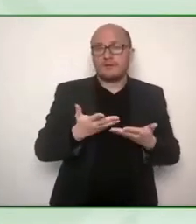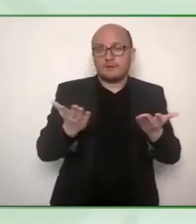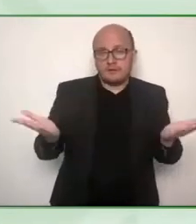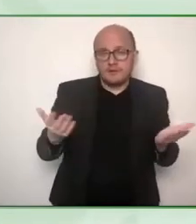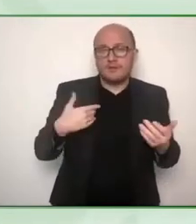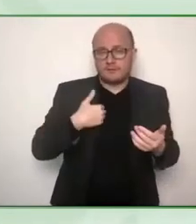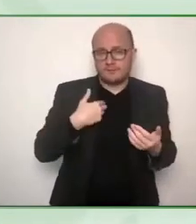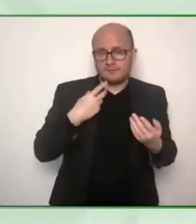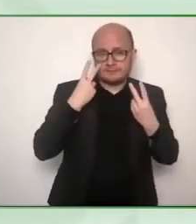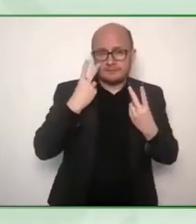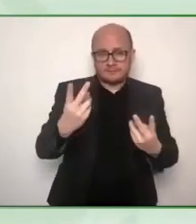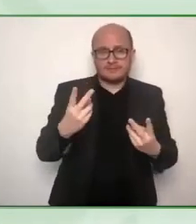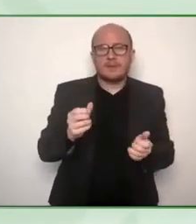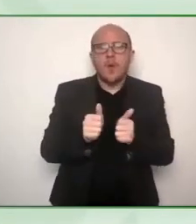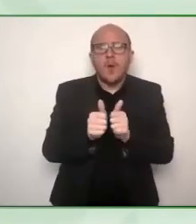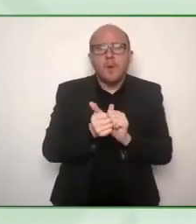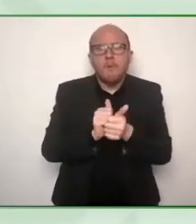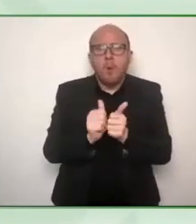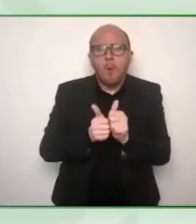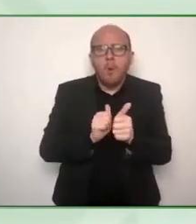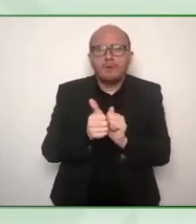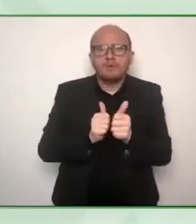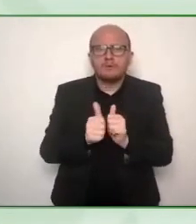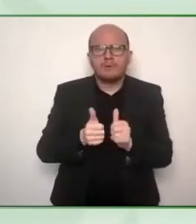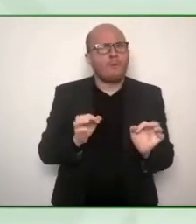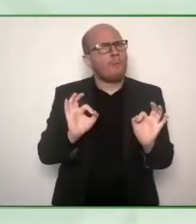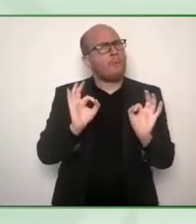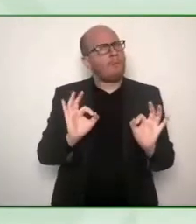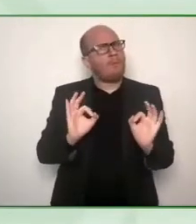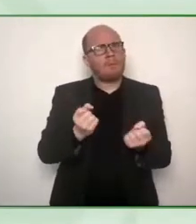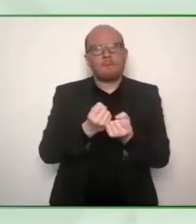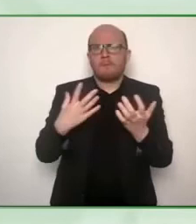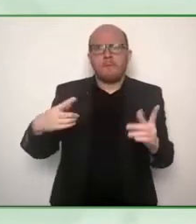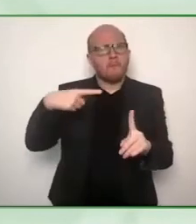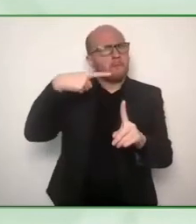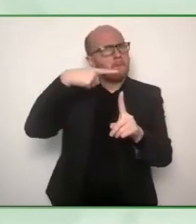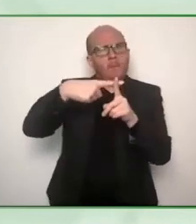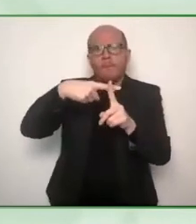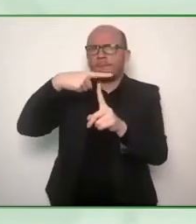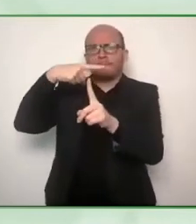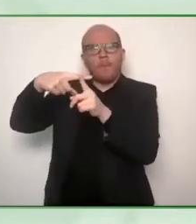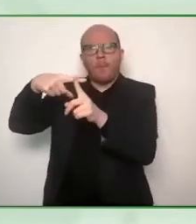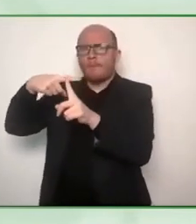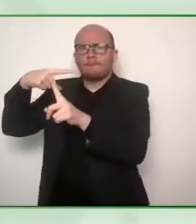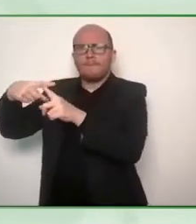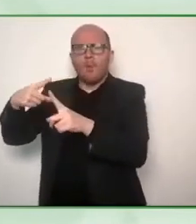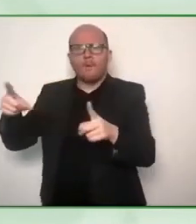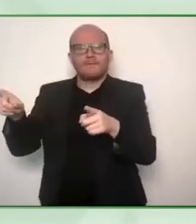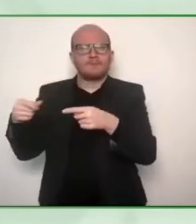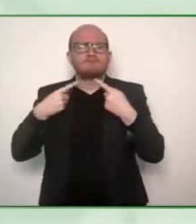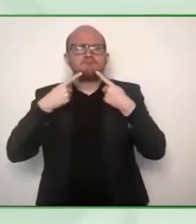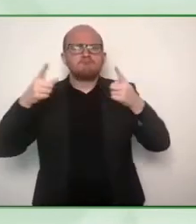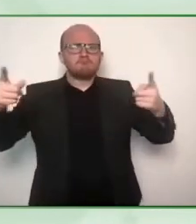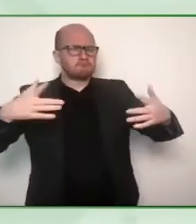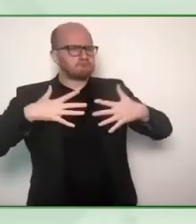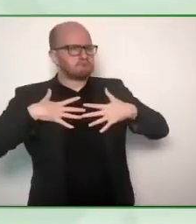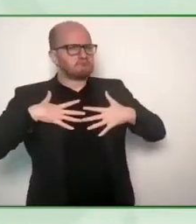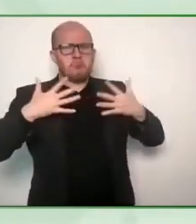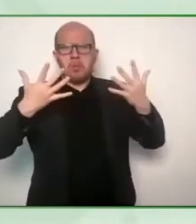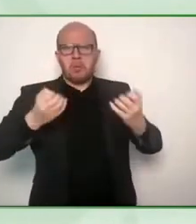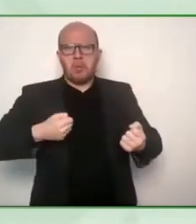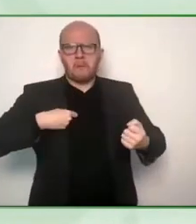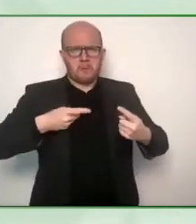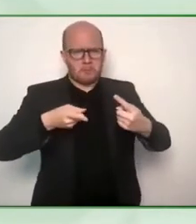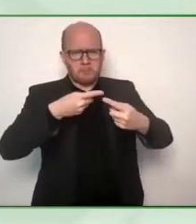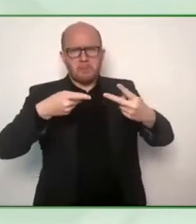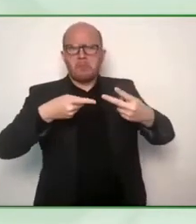example some of these positive role models are really making paradigm shifts in the conversation and making people feel